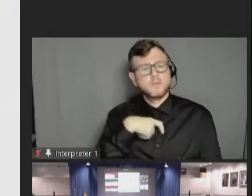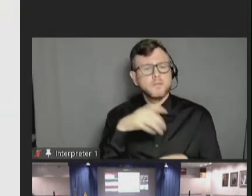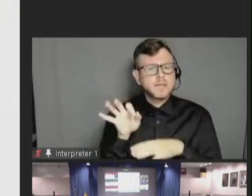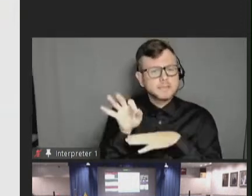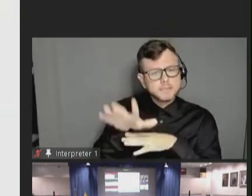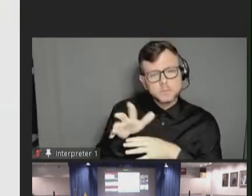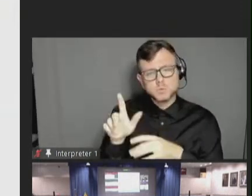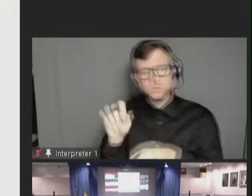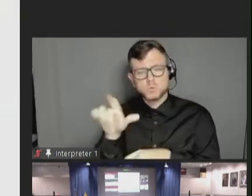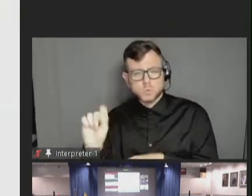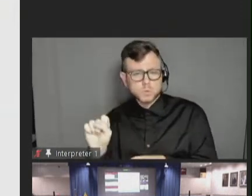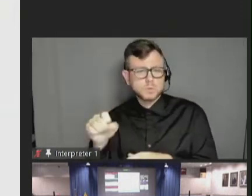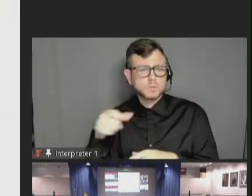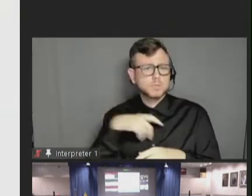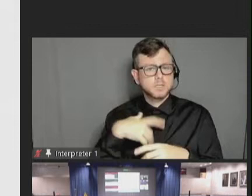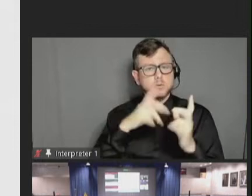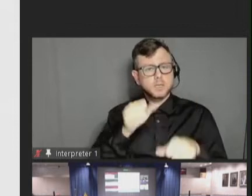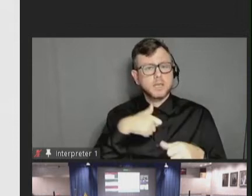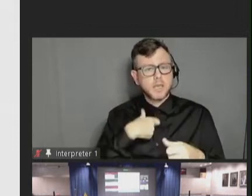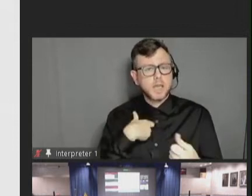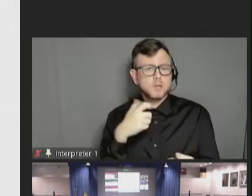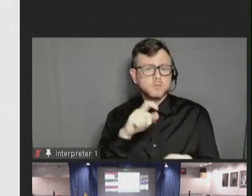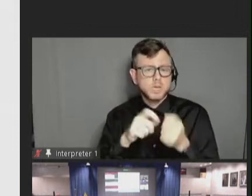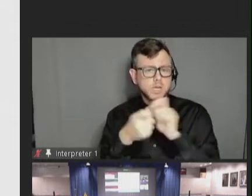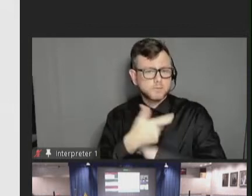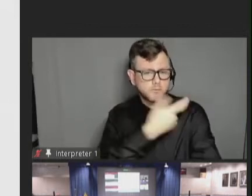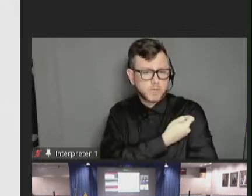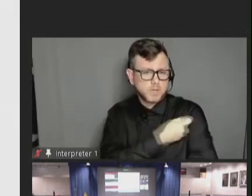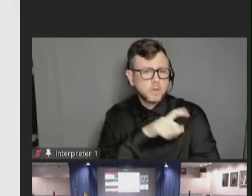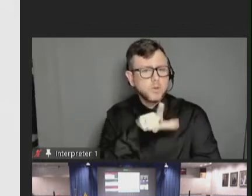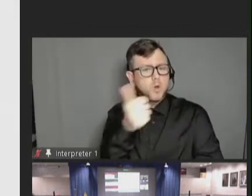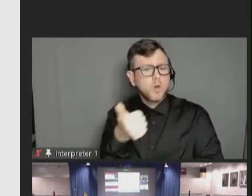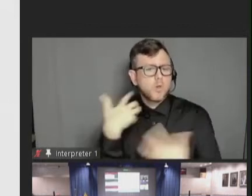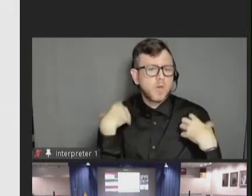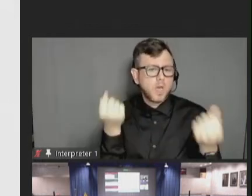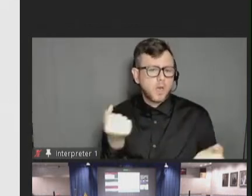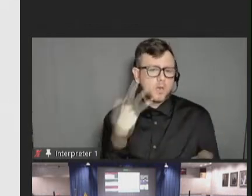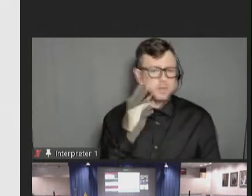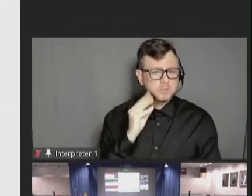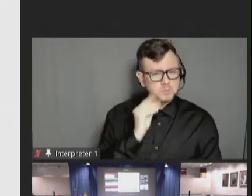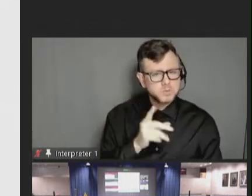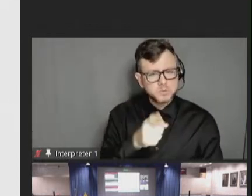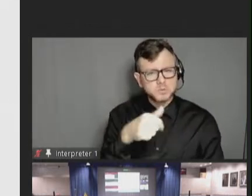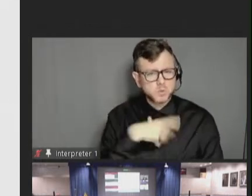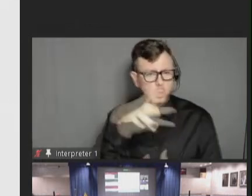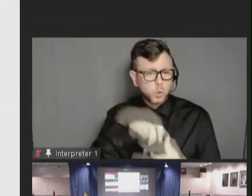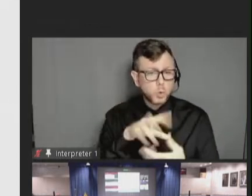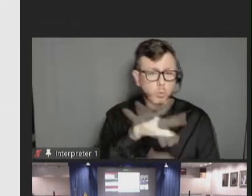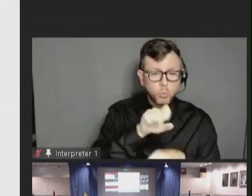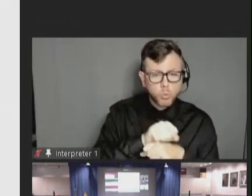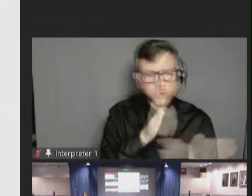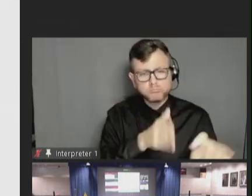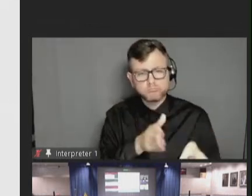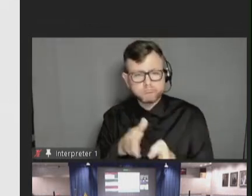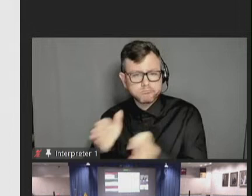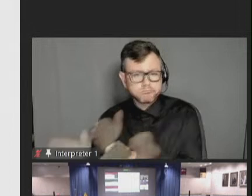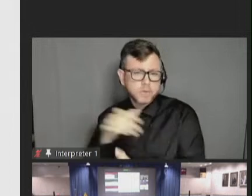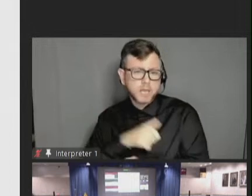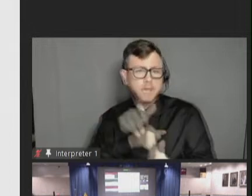appointment preparation and environmental planning, and key resources for communication and sensory supports,